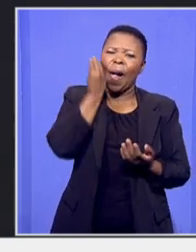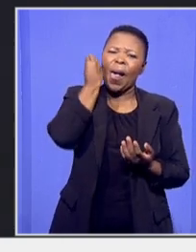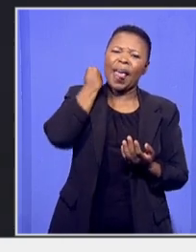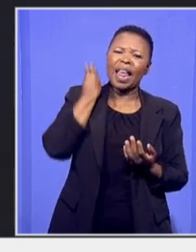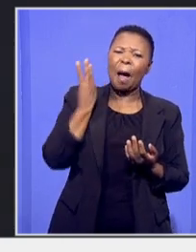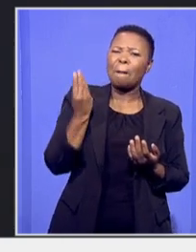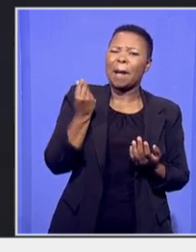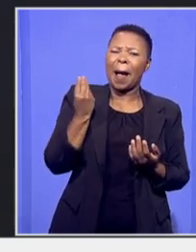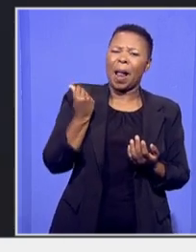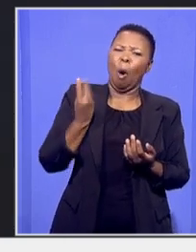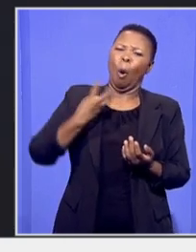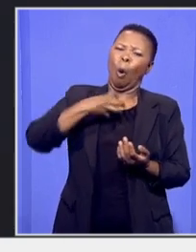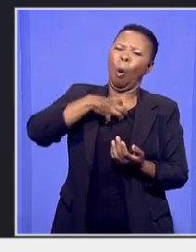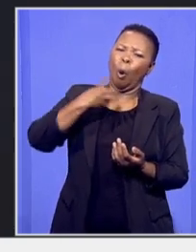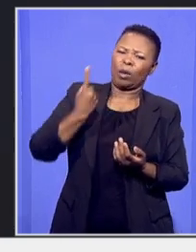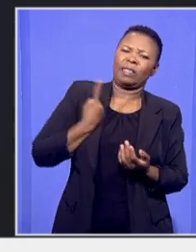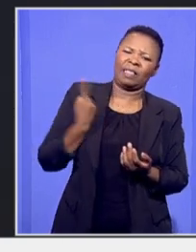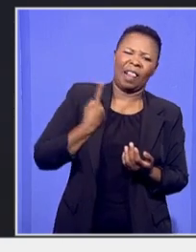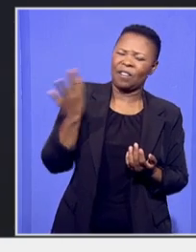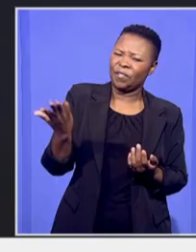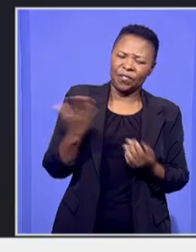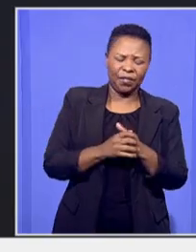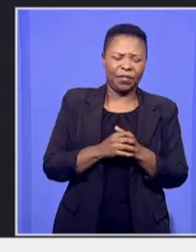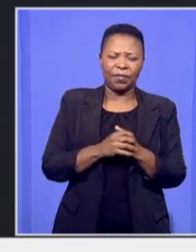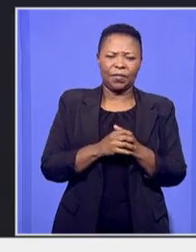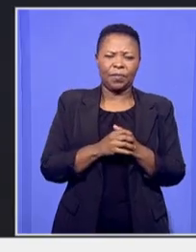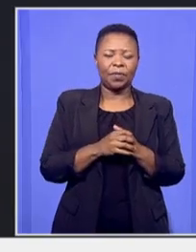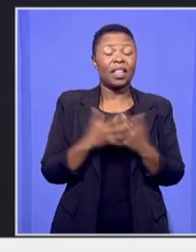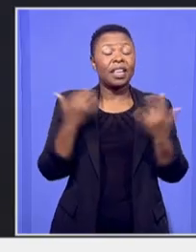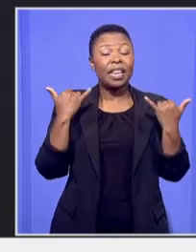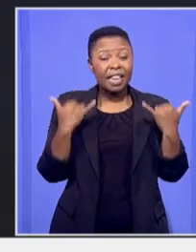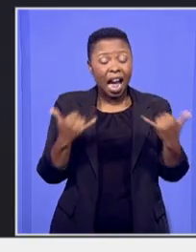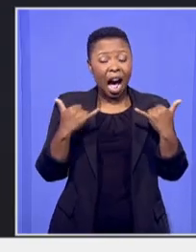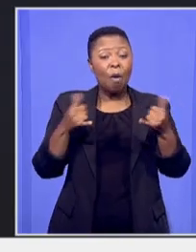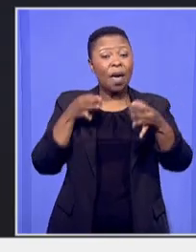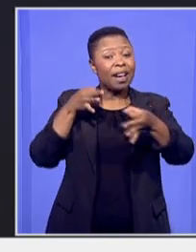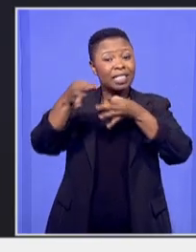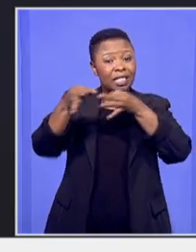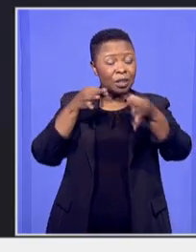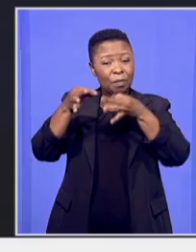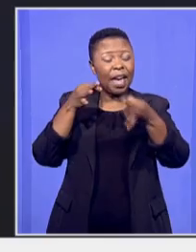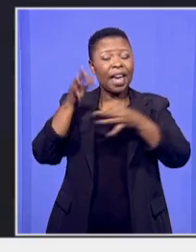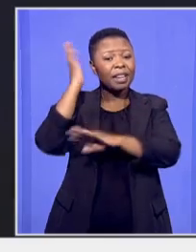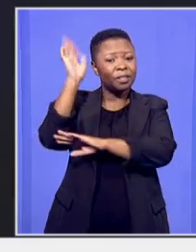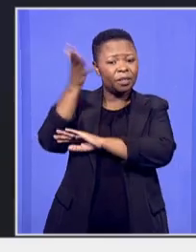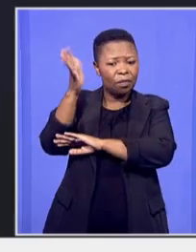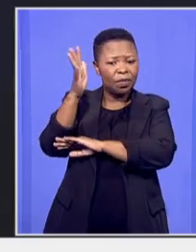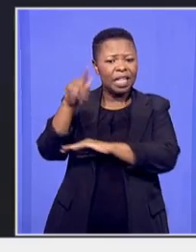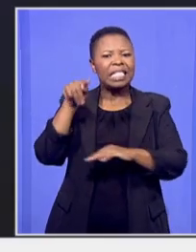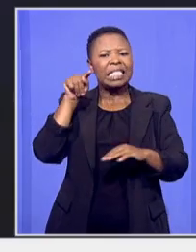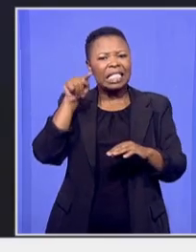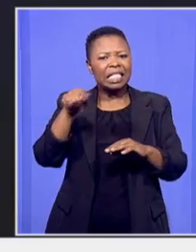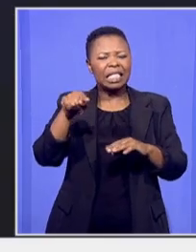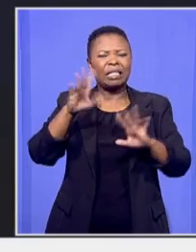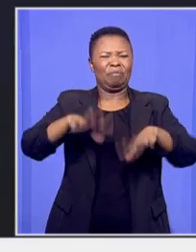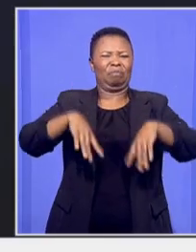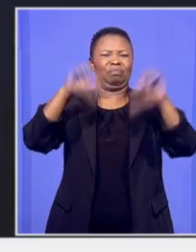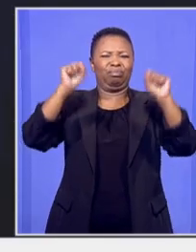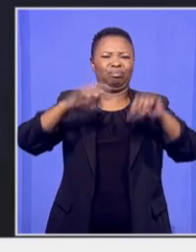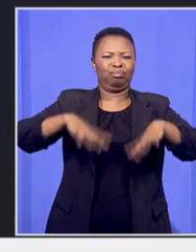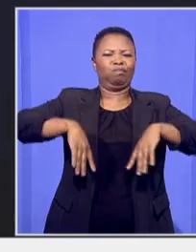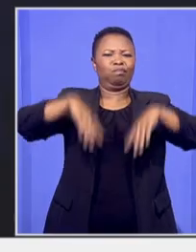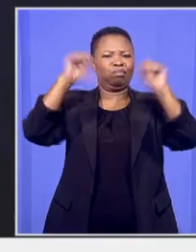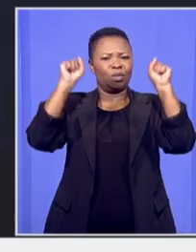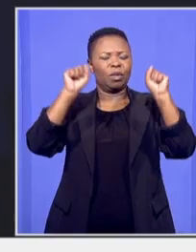as we speak Democrats the country is languishing in perpetual blackouts due to the